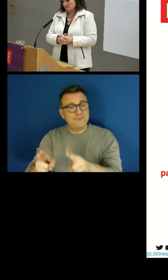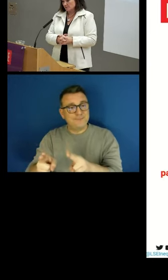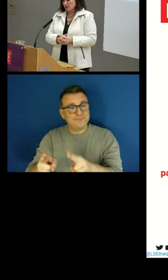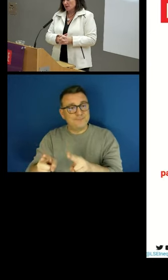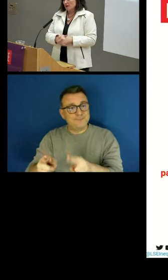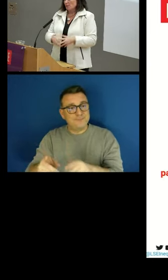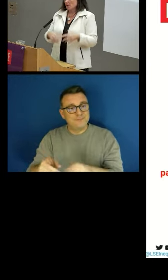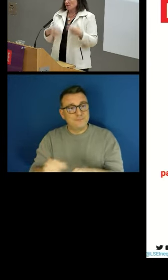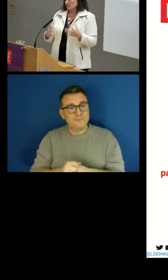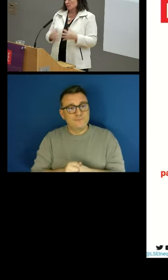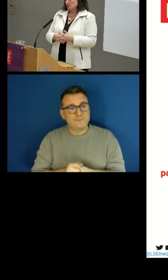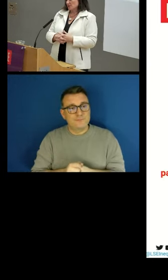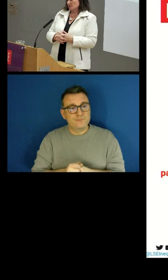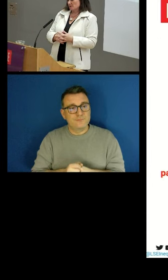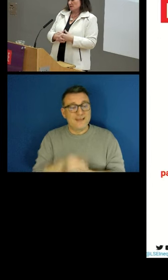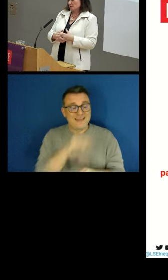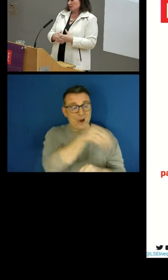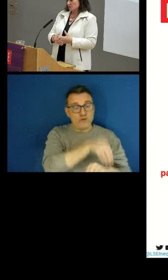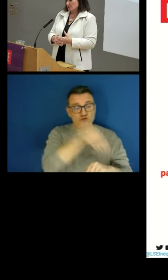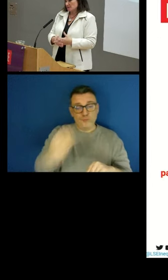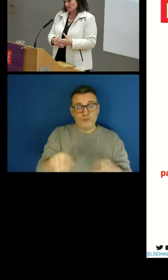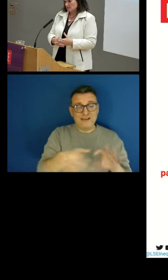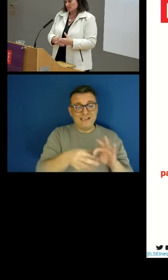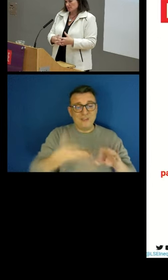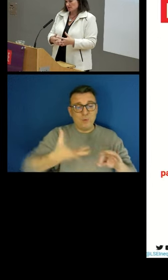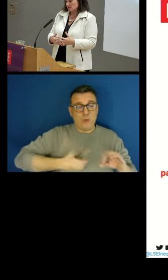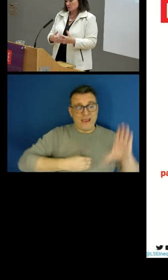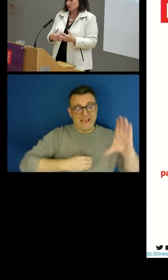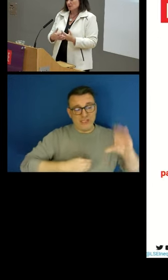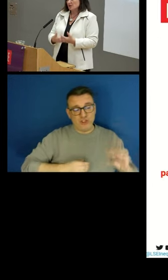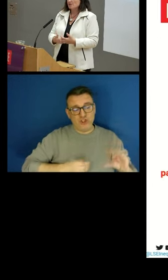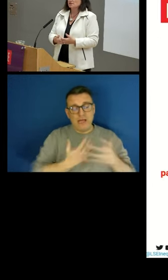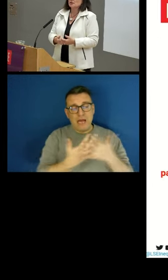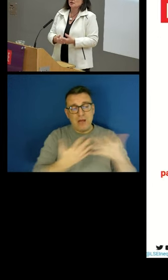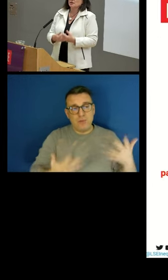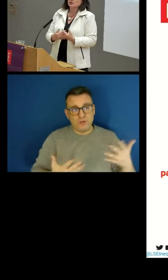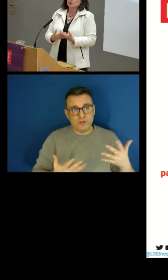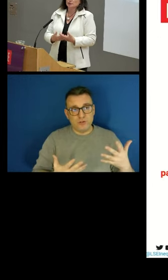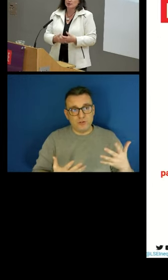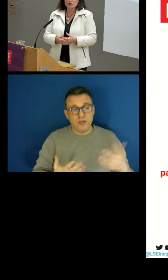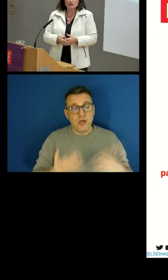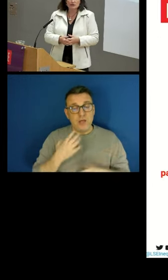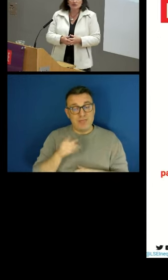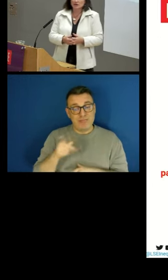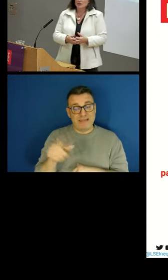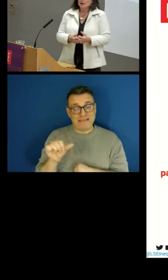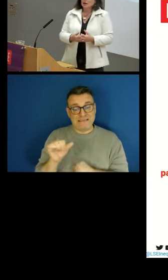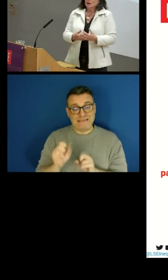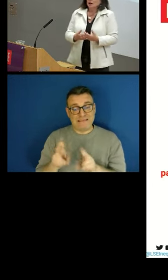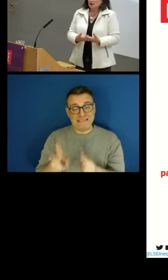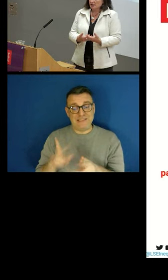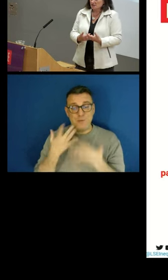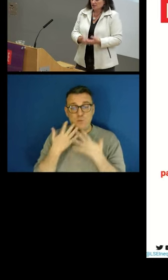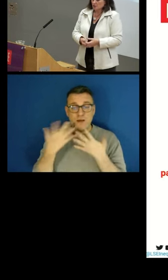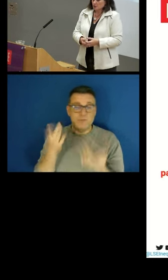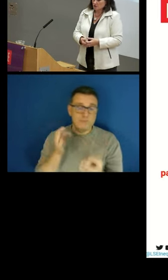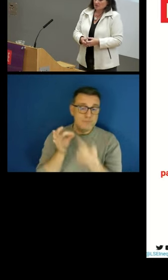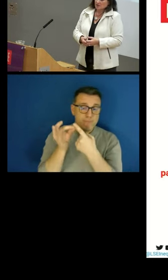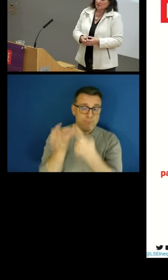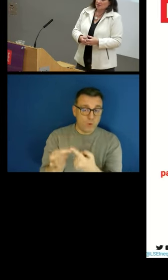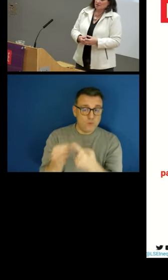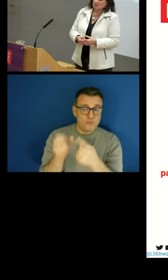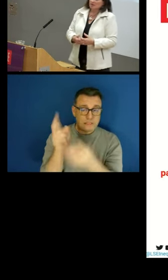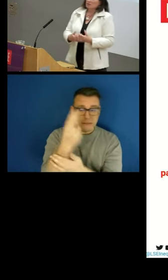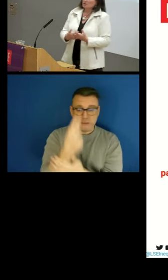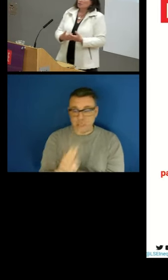levels. And when this unemployment system was designed and proposed, I said to the